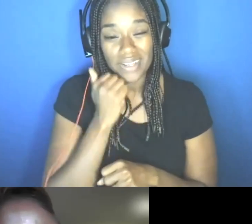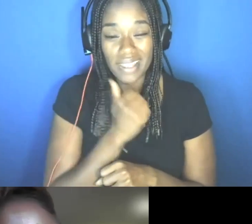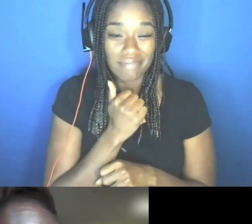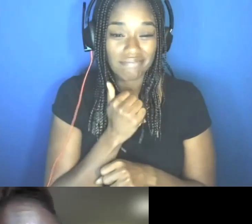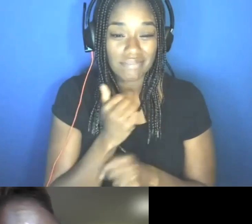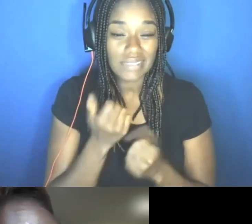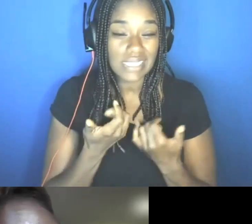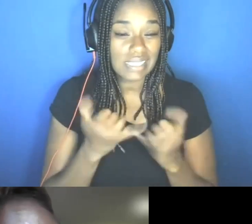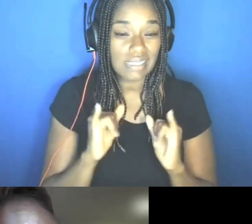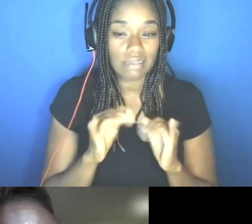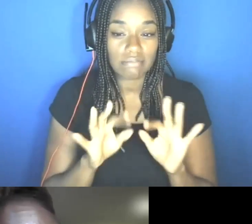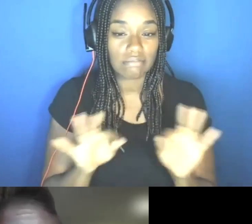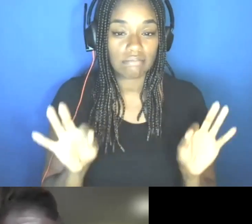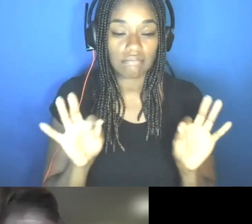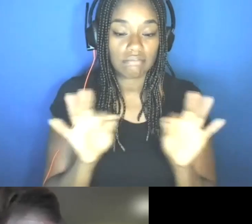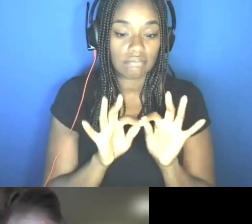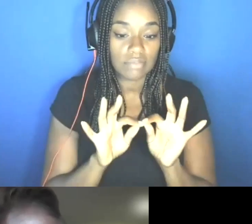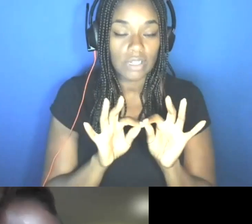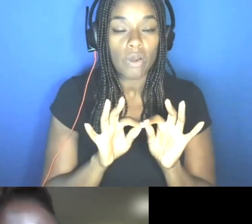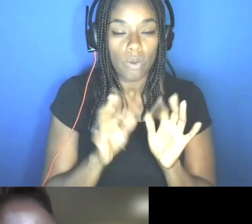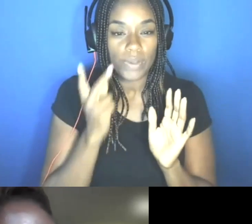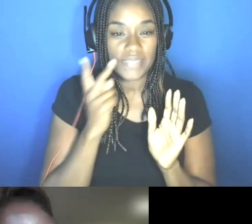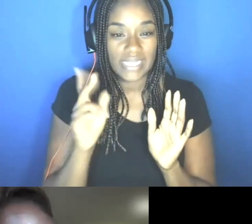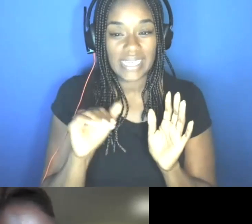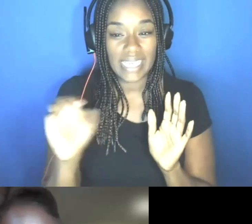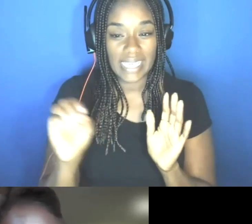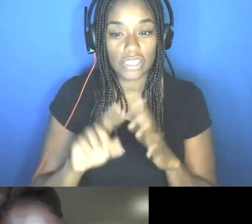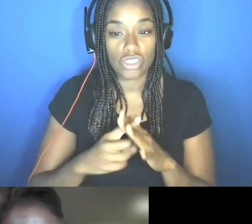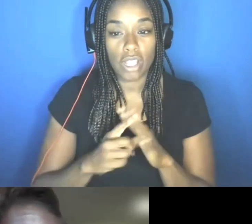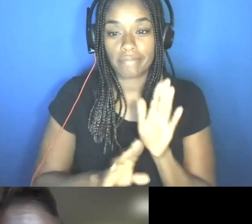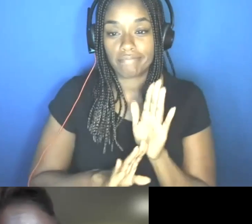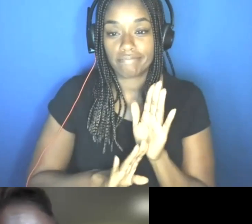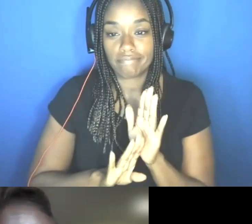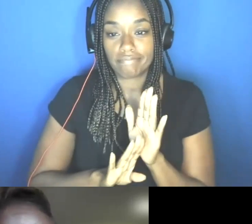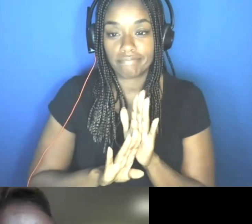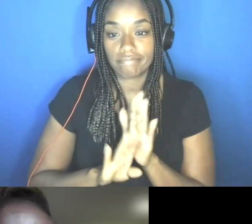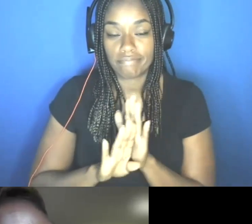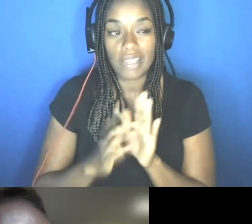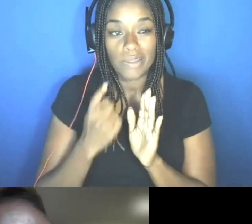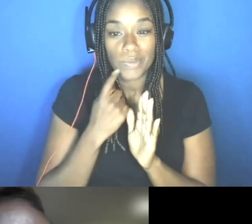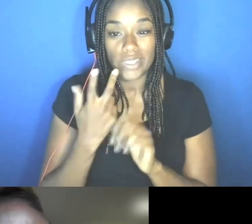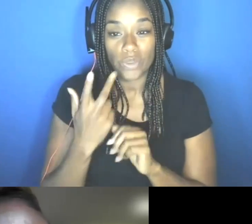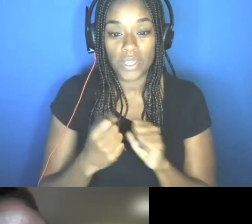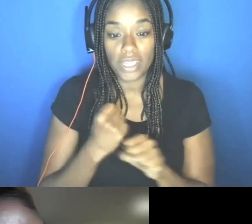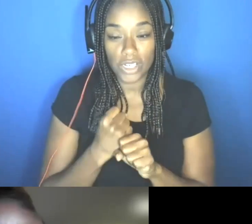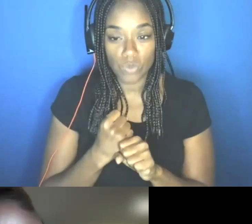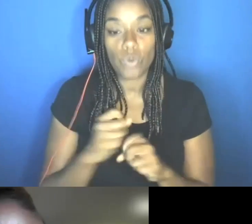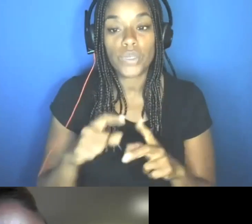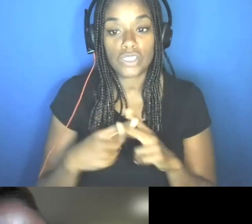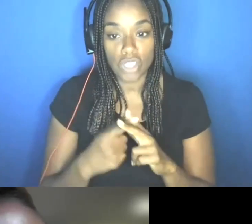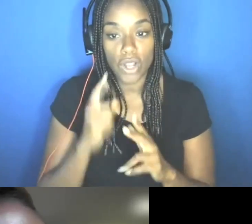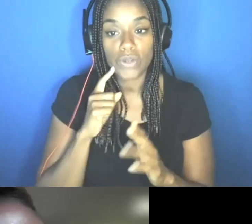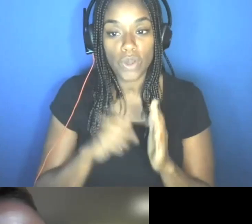We are seeing cases trend upwards, and we have learned over the last three years, once you start seeing cases go up